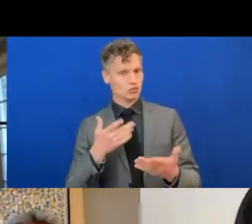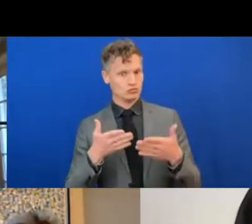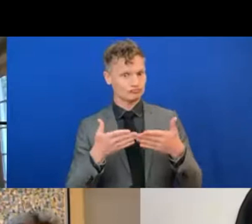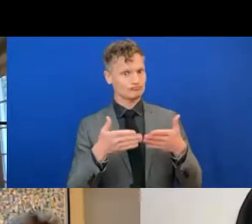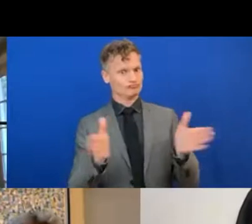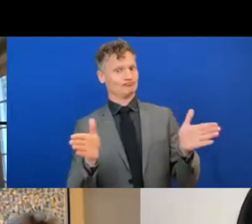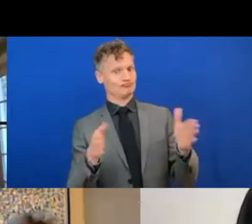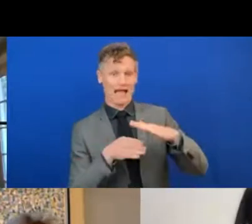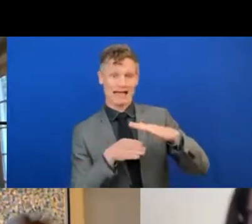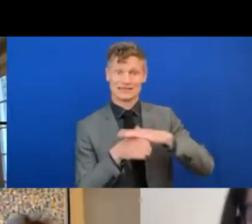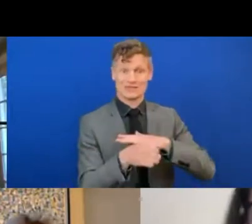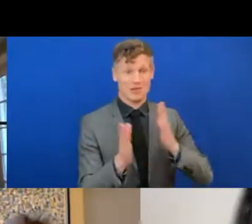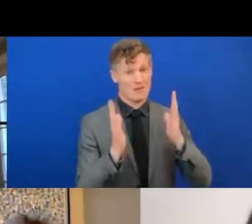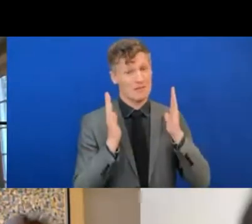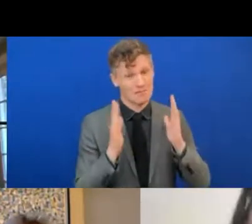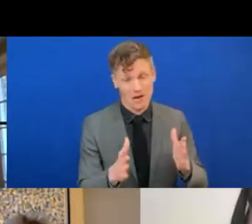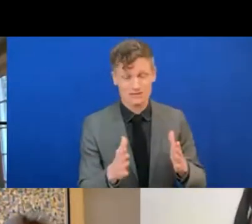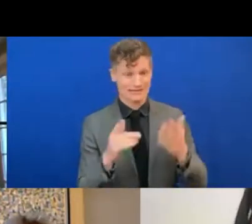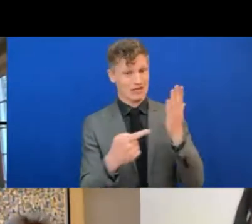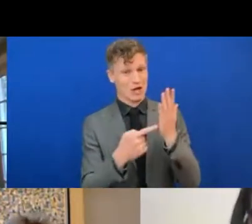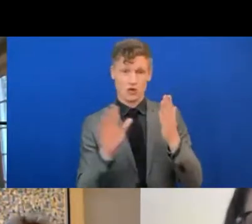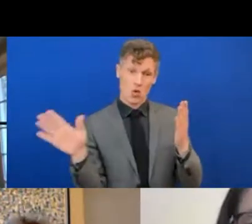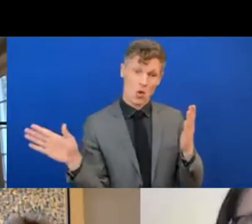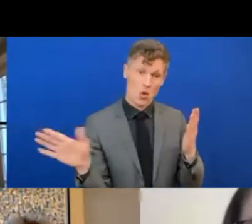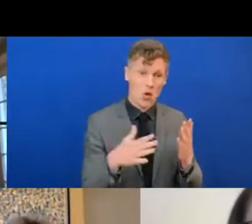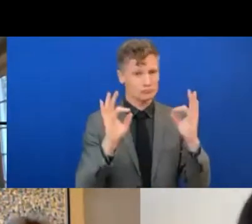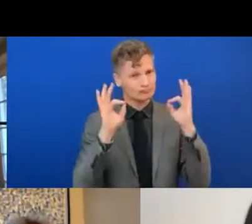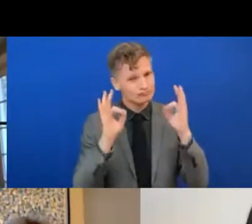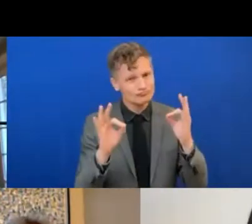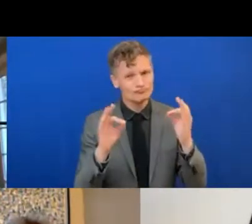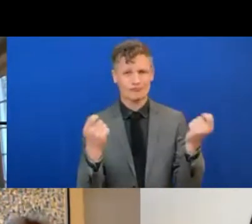and inclusive technologies. Thank you very much, David.